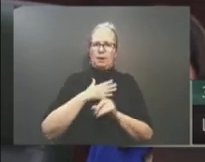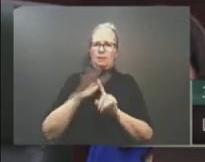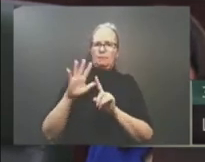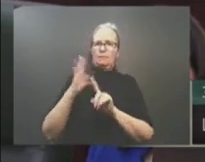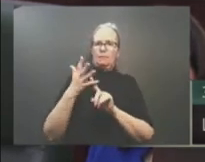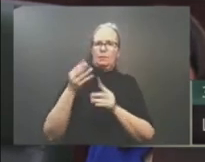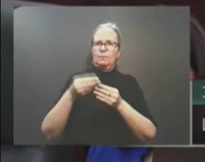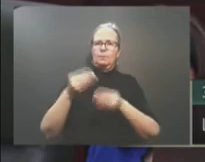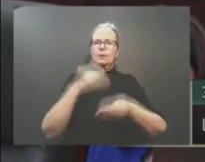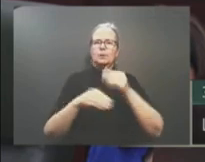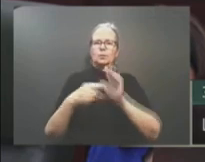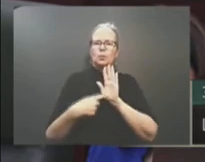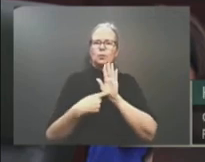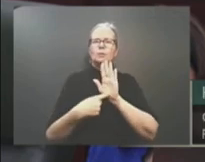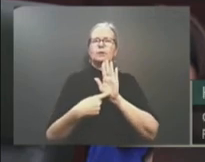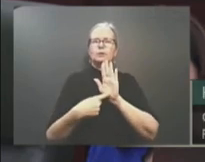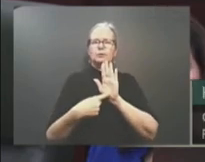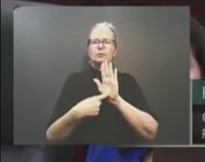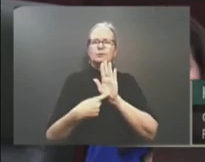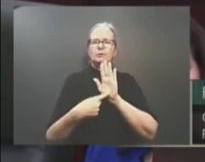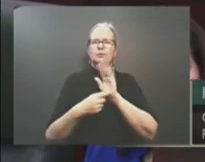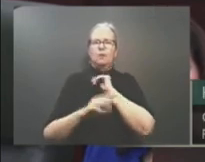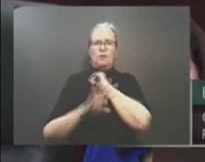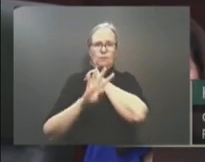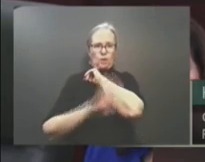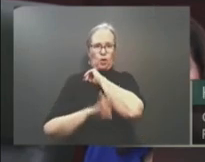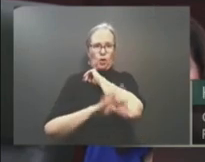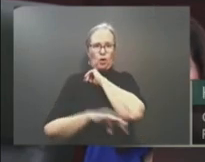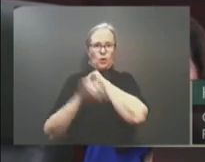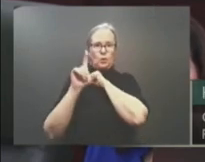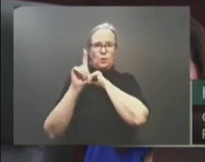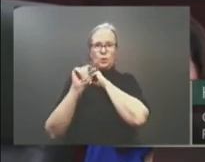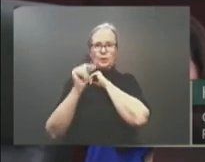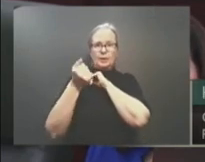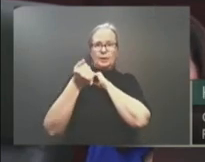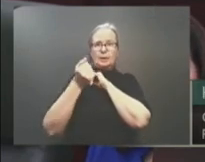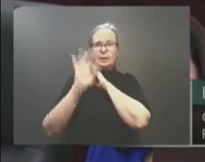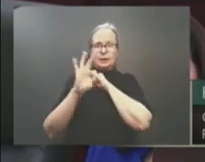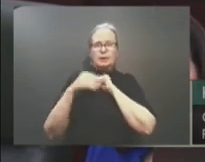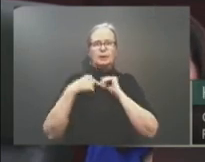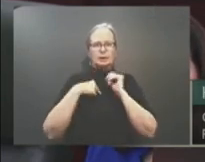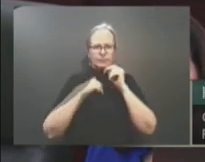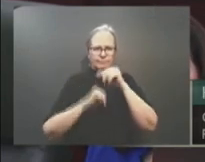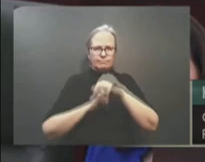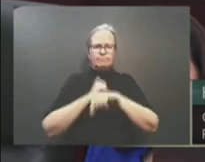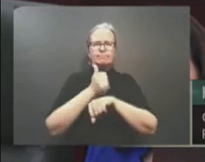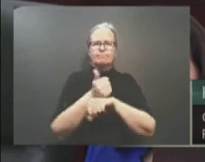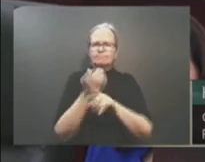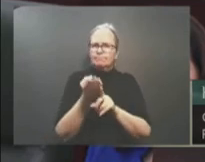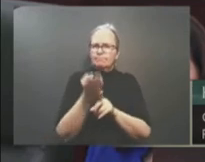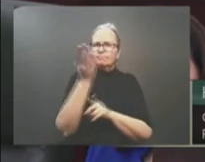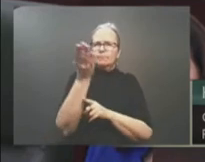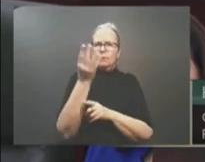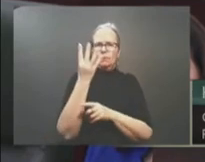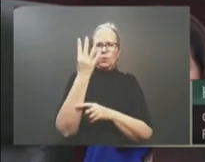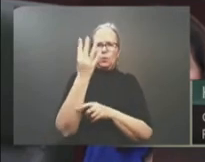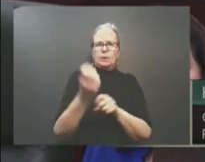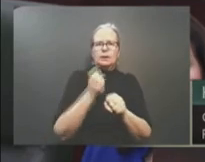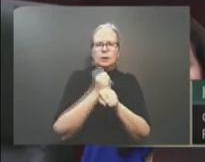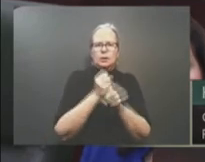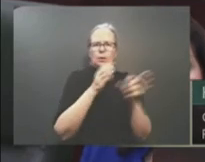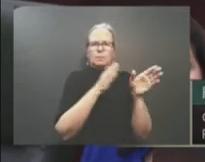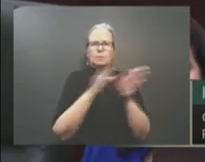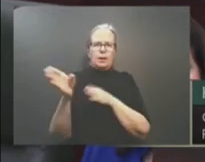I put forward a four-year plan to bring the province back to fiscal responsibility and a balanced budget. In some